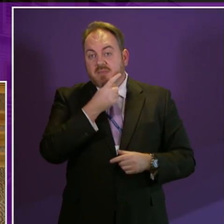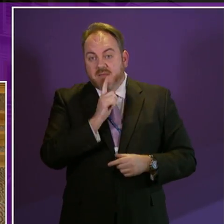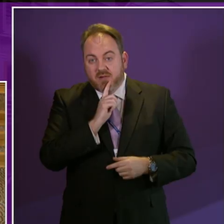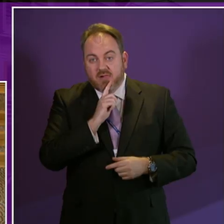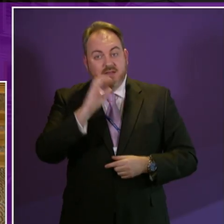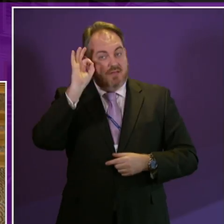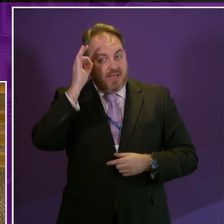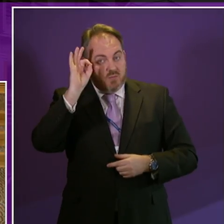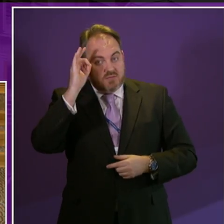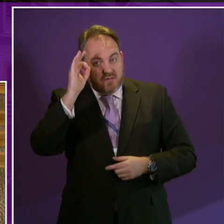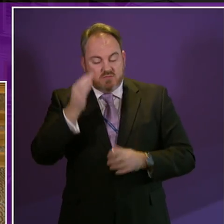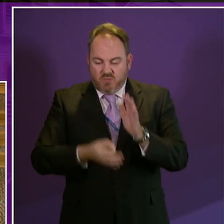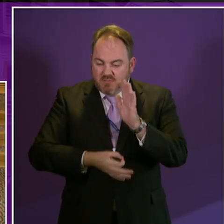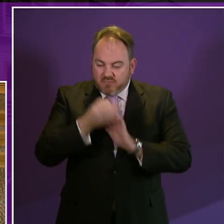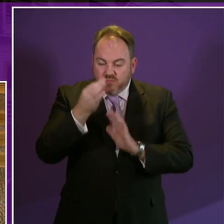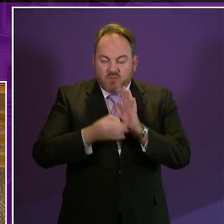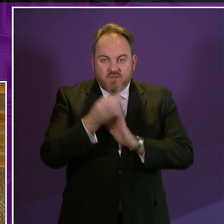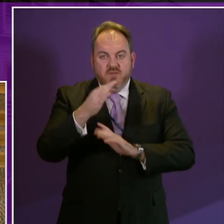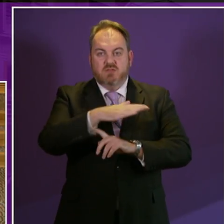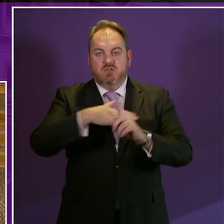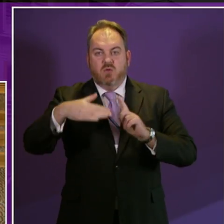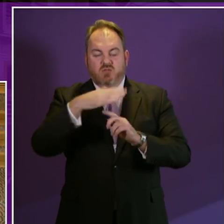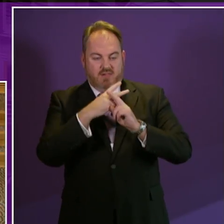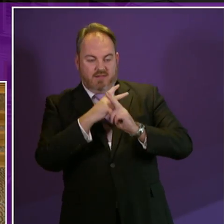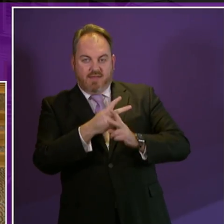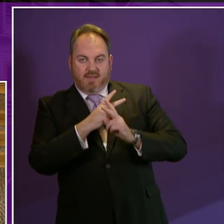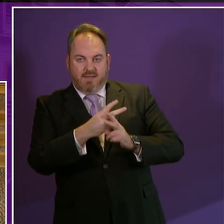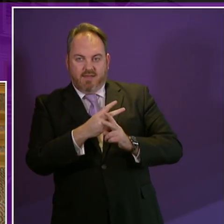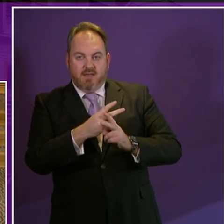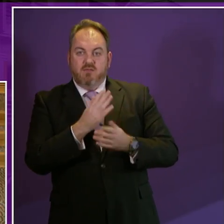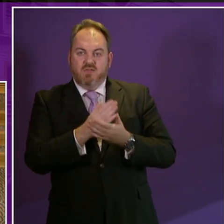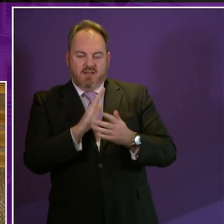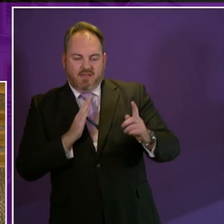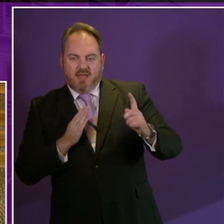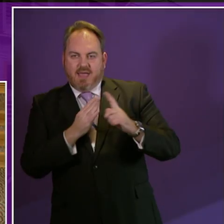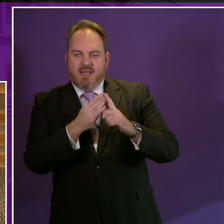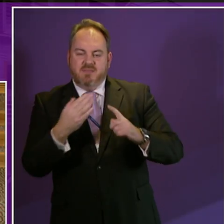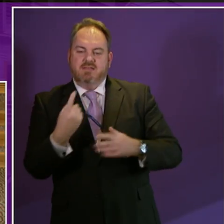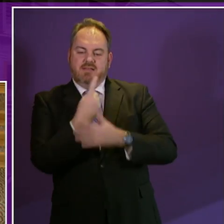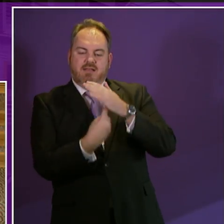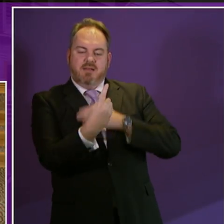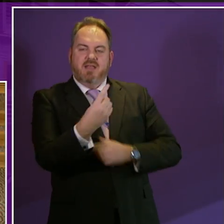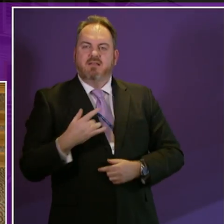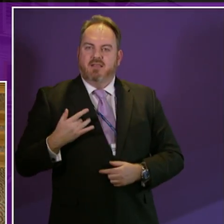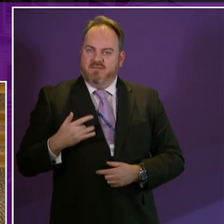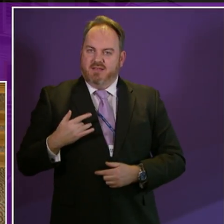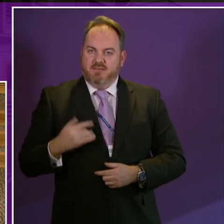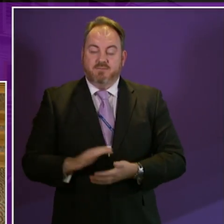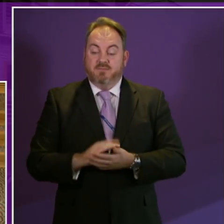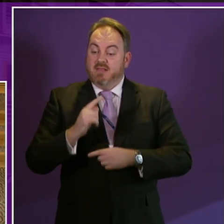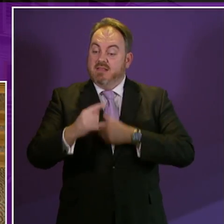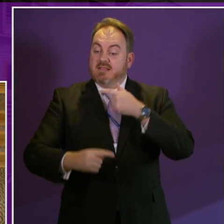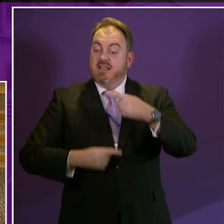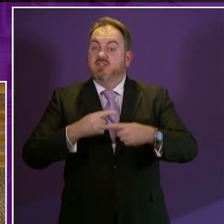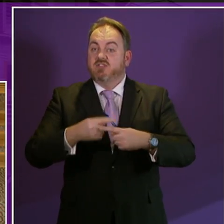to reform adult social care so that we shift its focus to achieving independent living. Next year